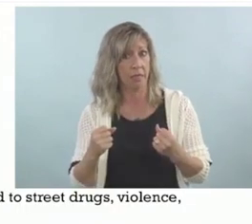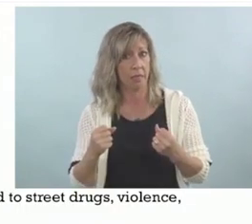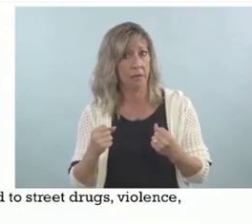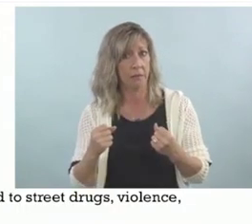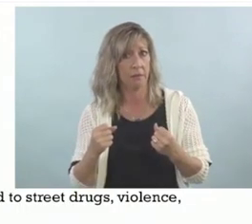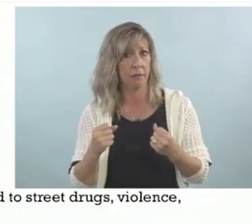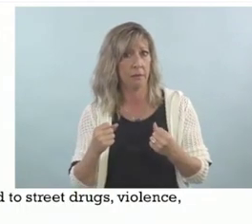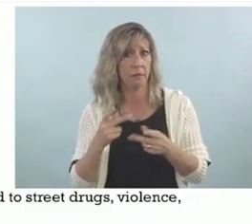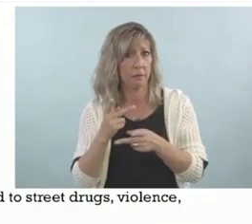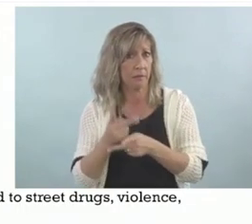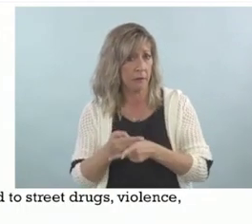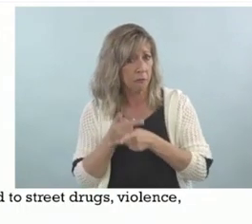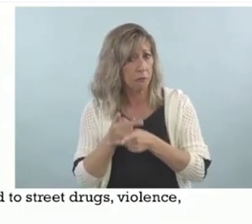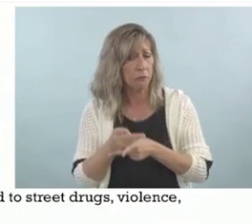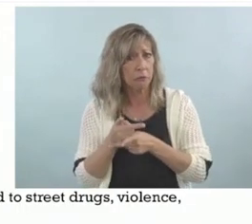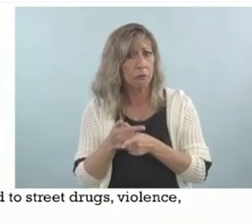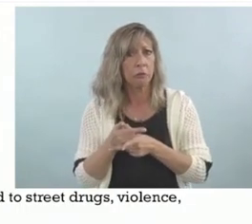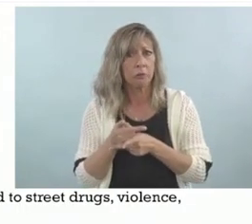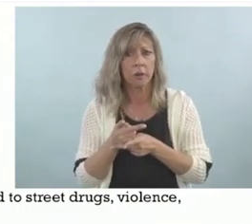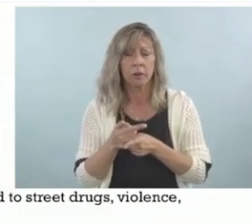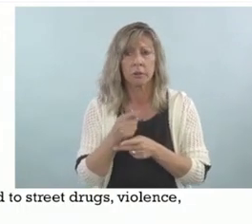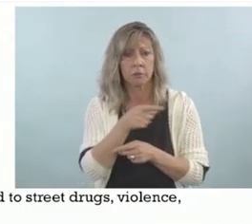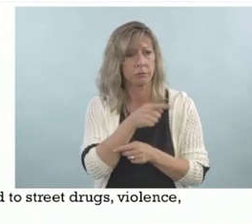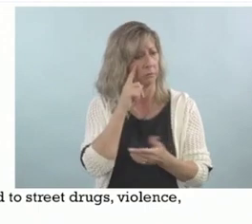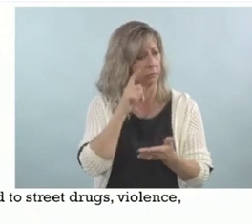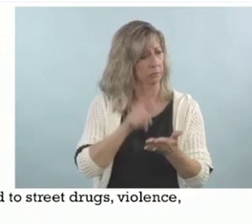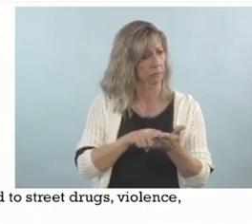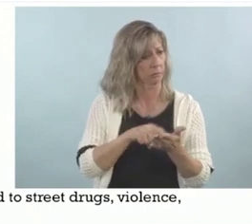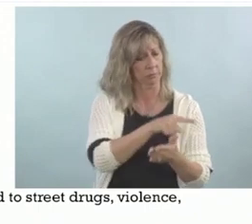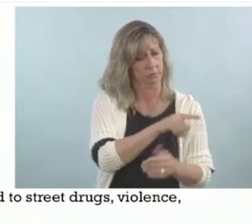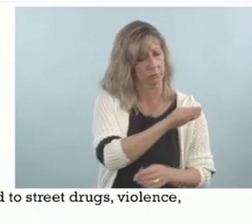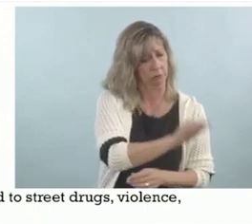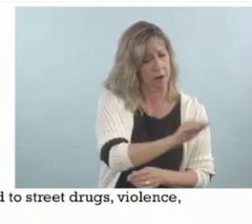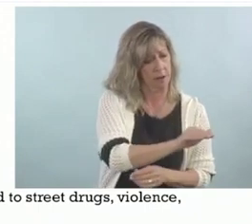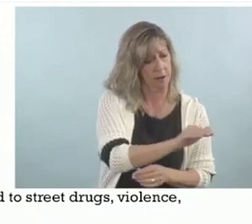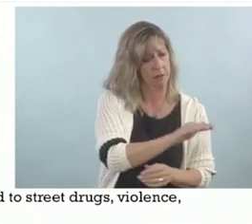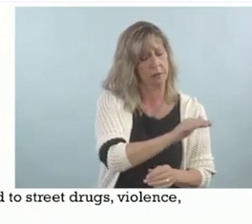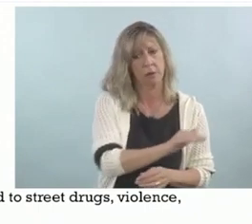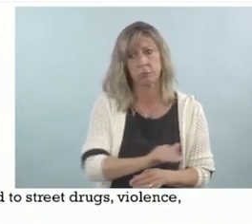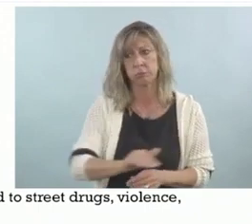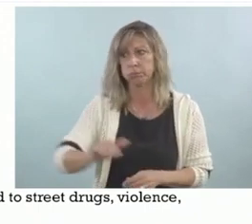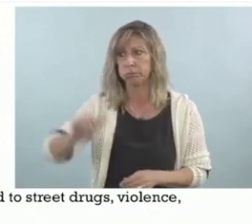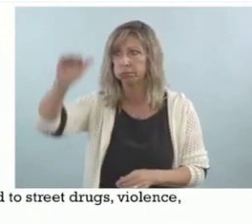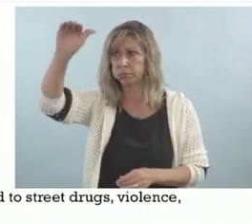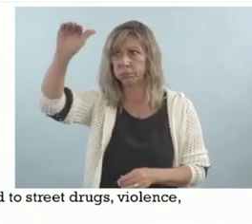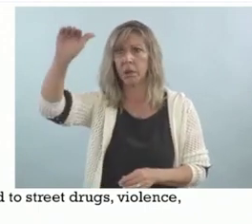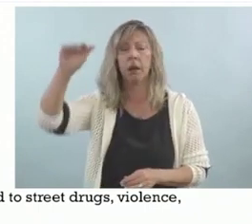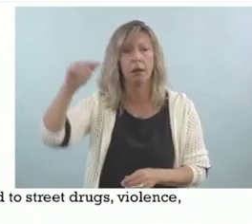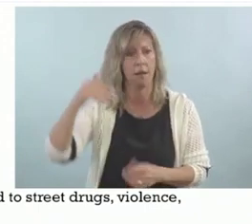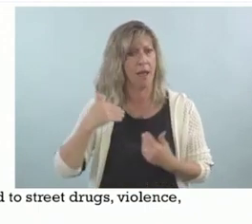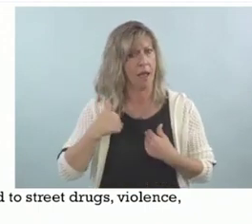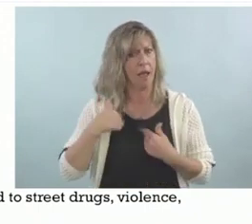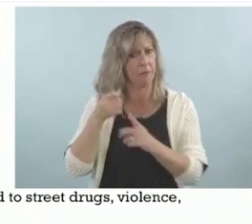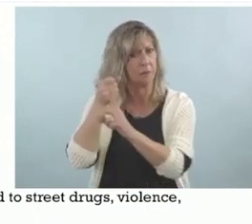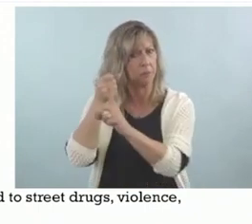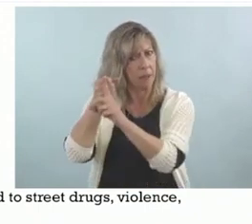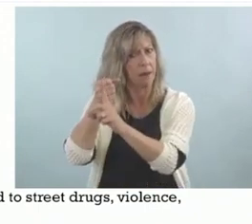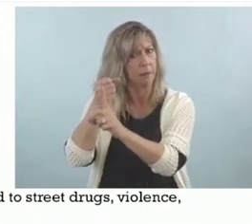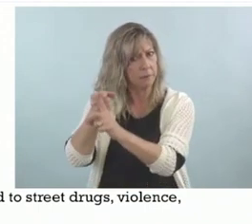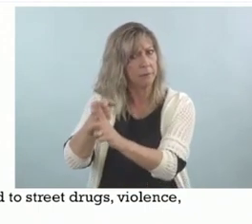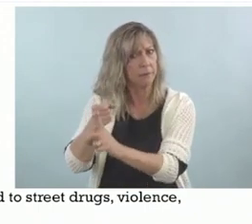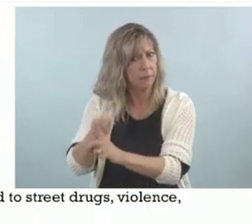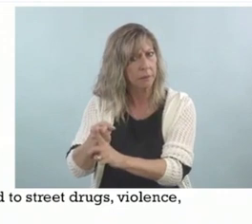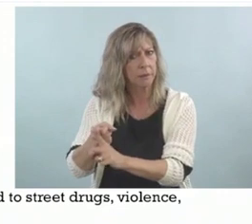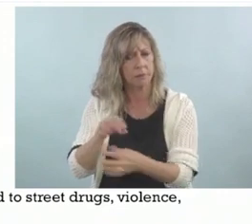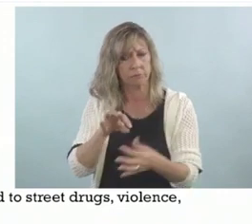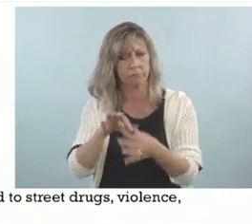to correlate them to healthcare as adults because these are things that we experience that to some degree we have thought